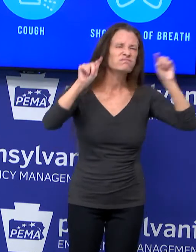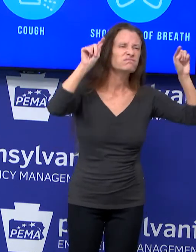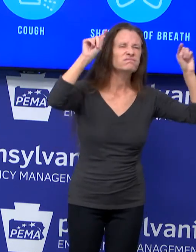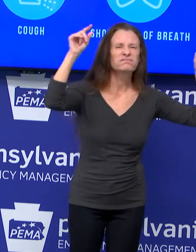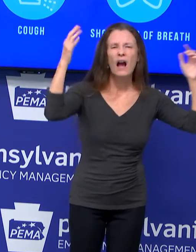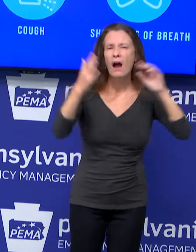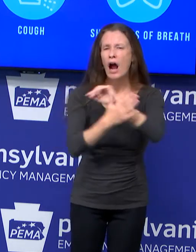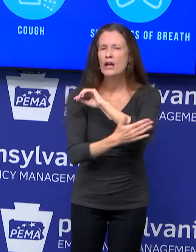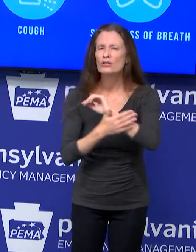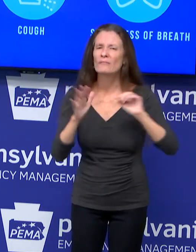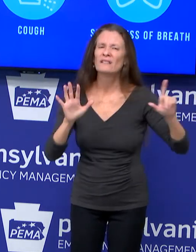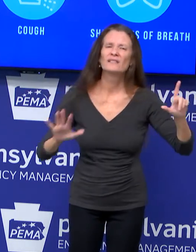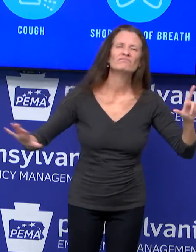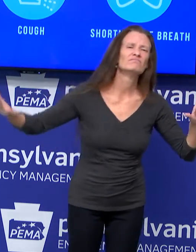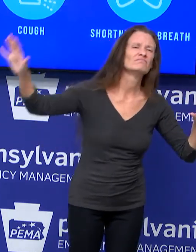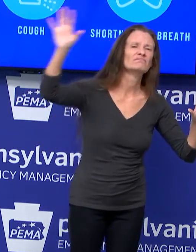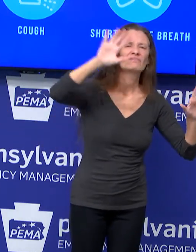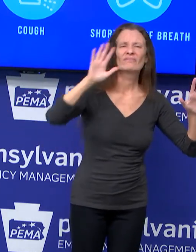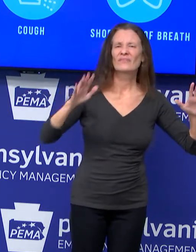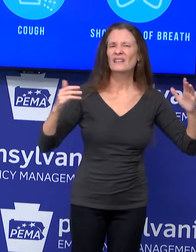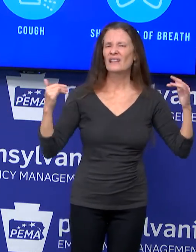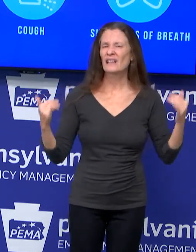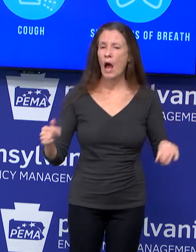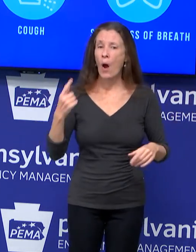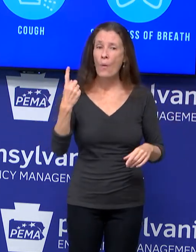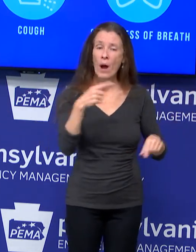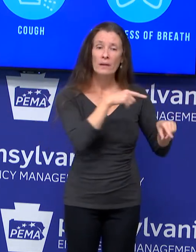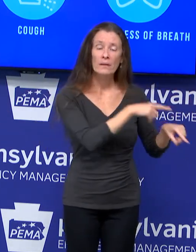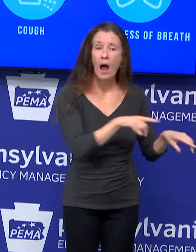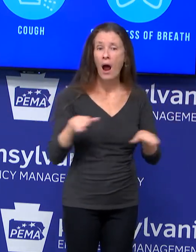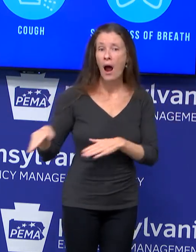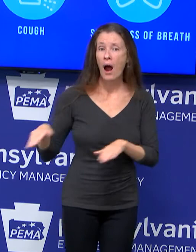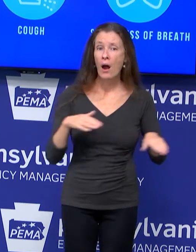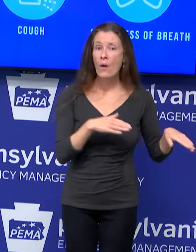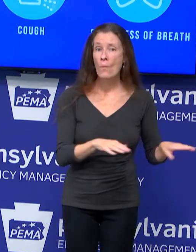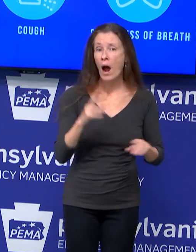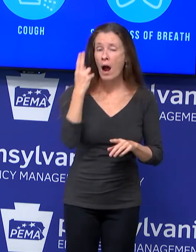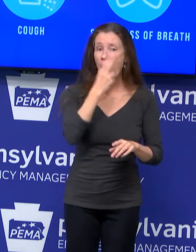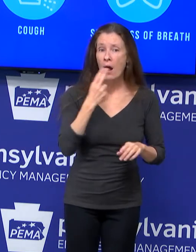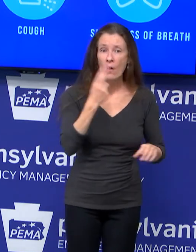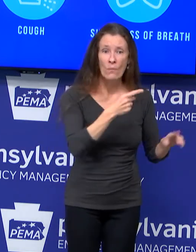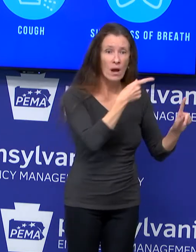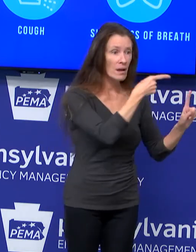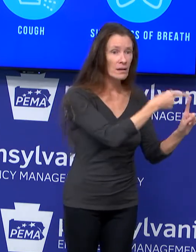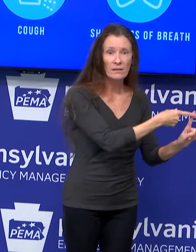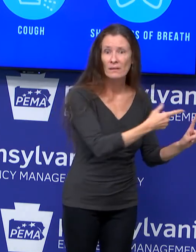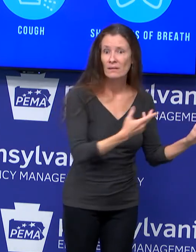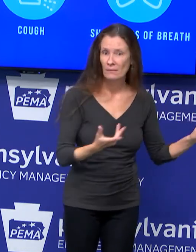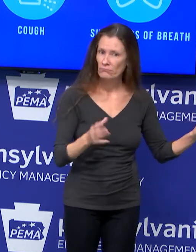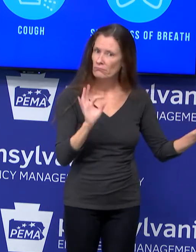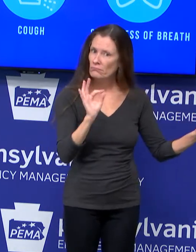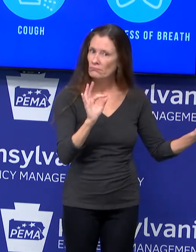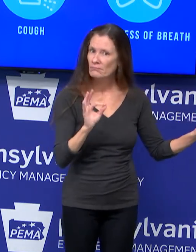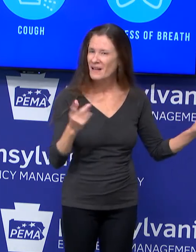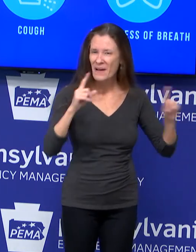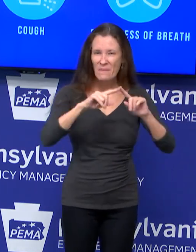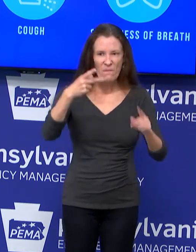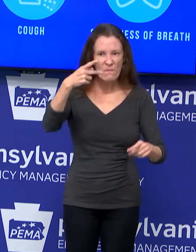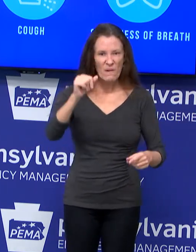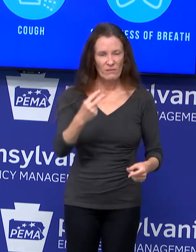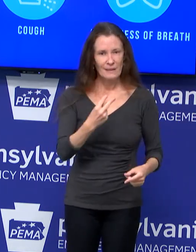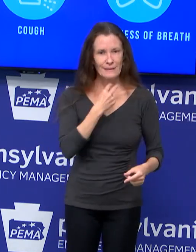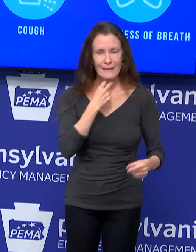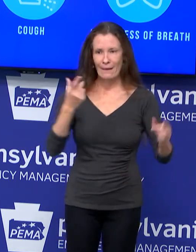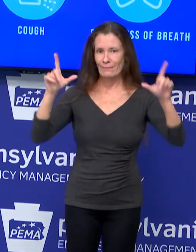stable was Hawaii. But Pennsylvania is not an island. And so we cannot prevent the spread from other states, you know,